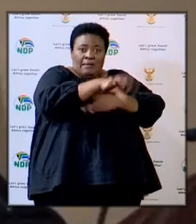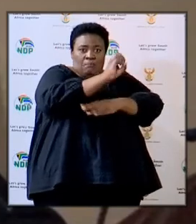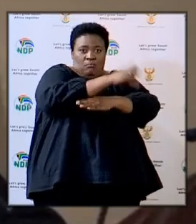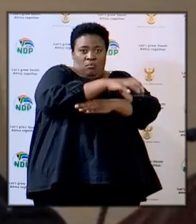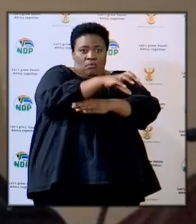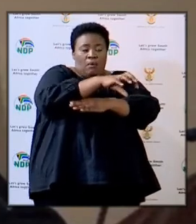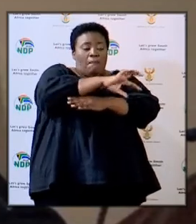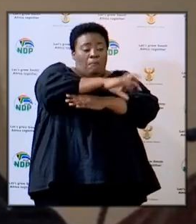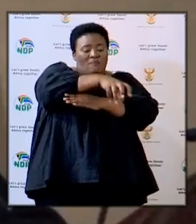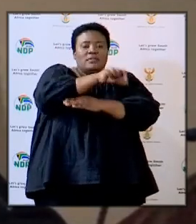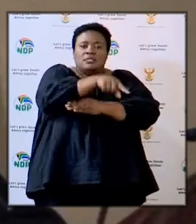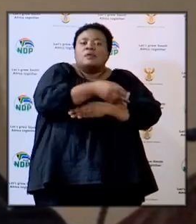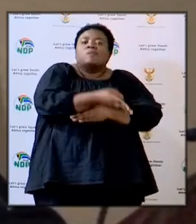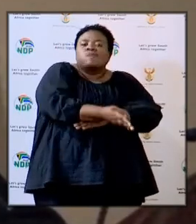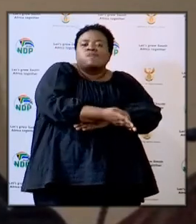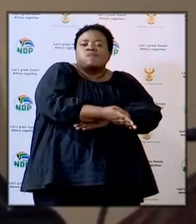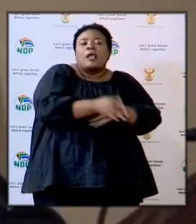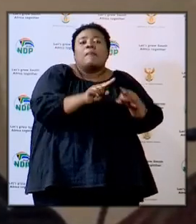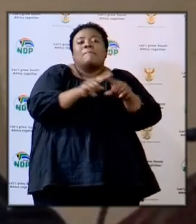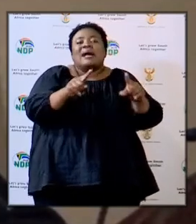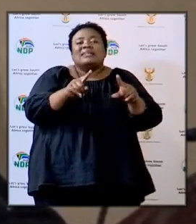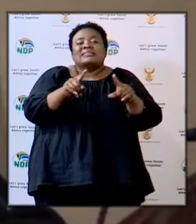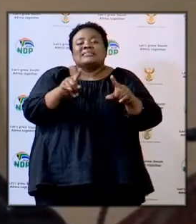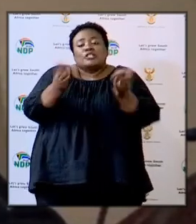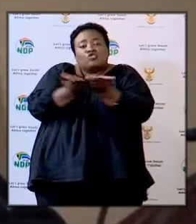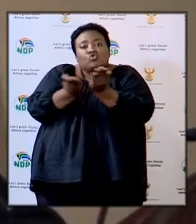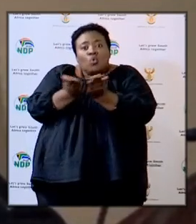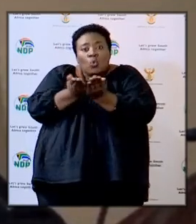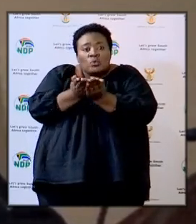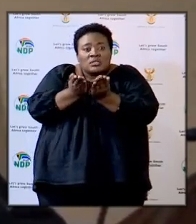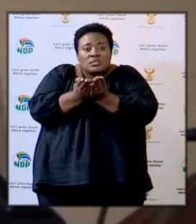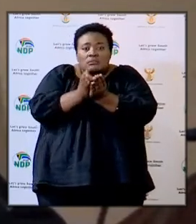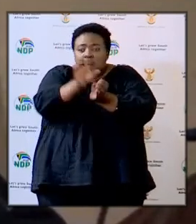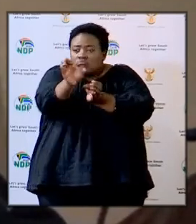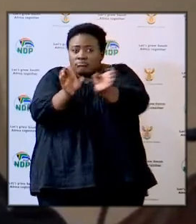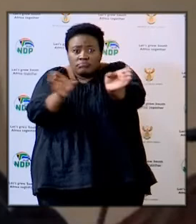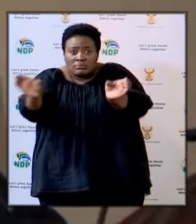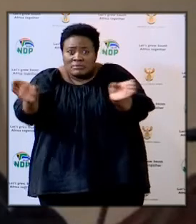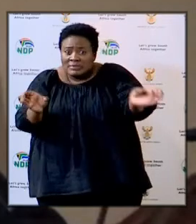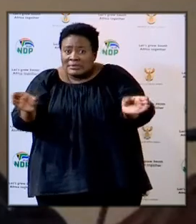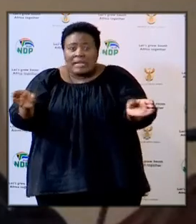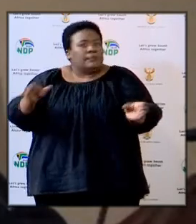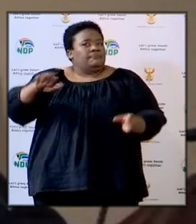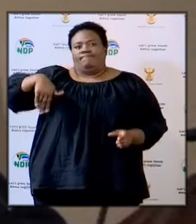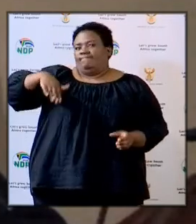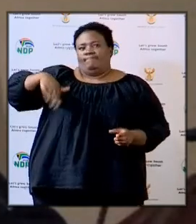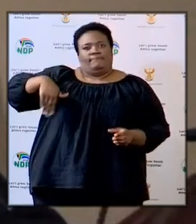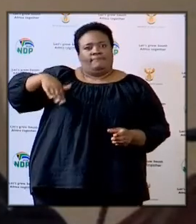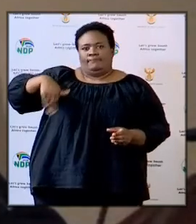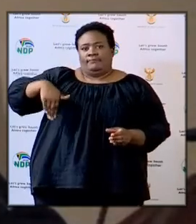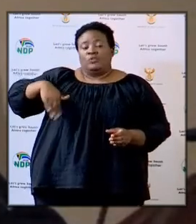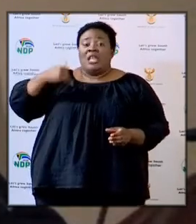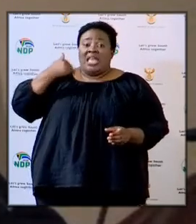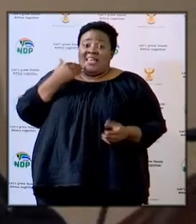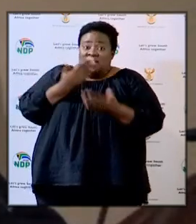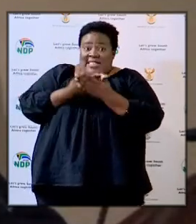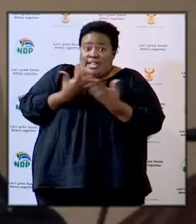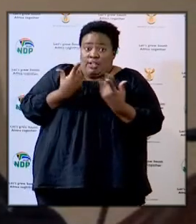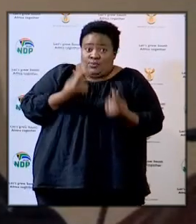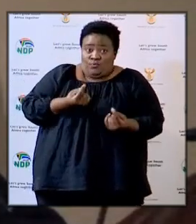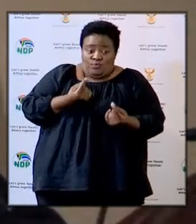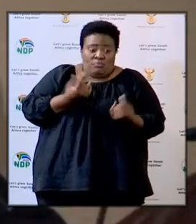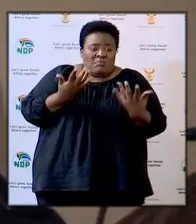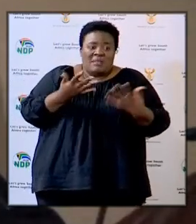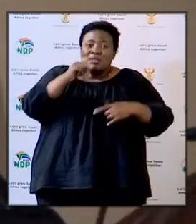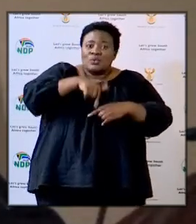be delivered in schools we think that we will be able to deal with the question of water possibly maybe by